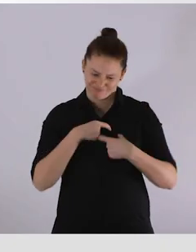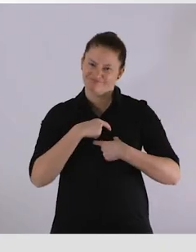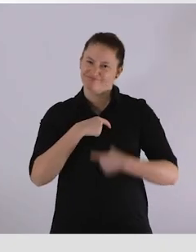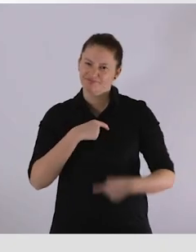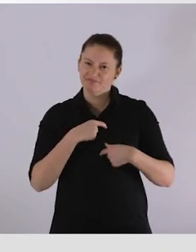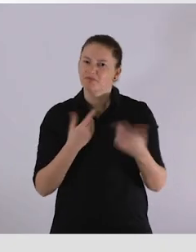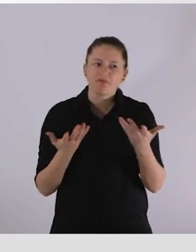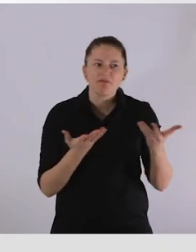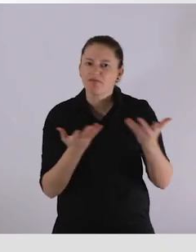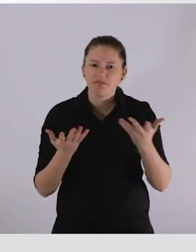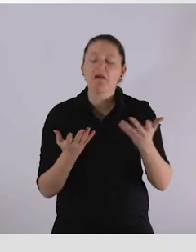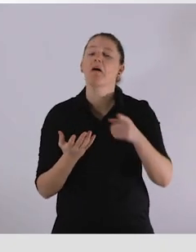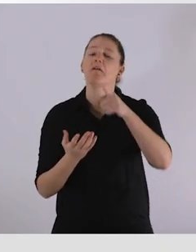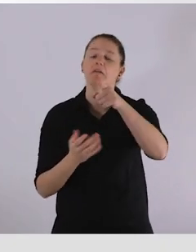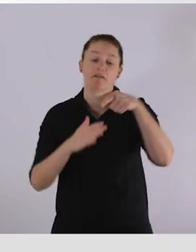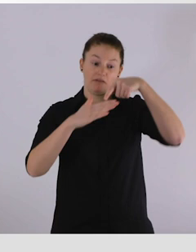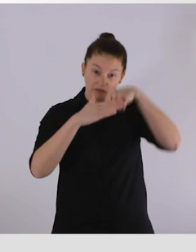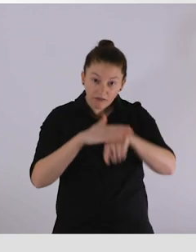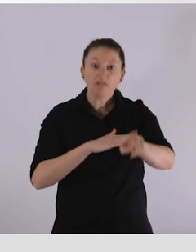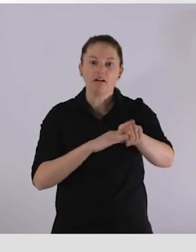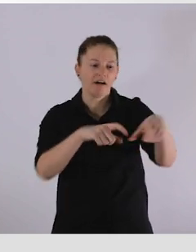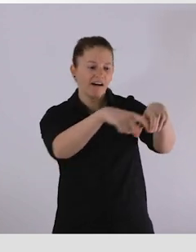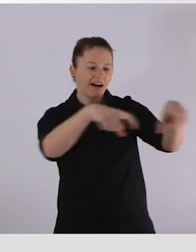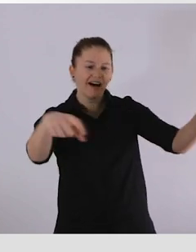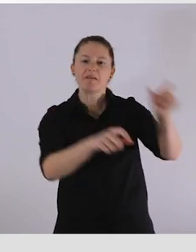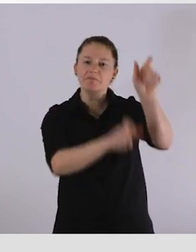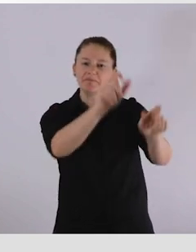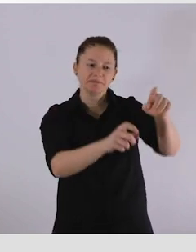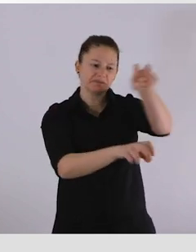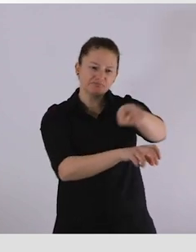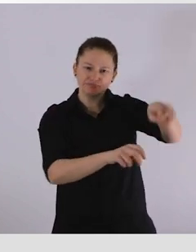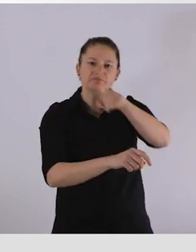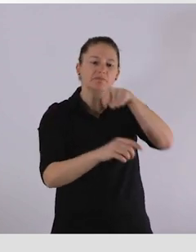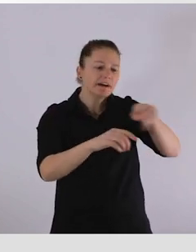Portable induction loops are available from the registration desk on request.